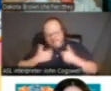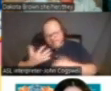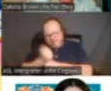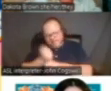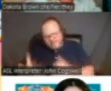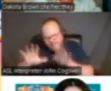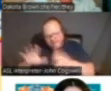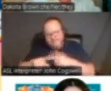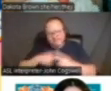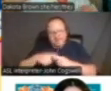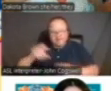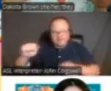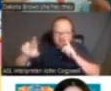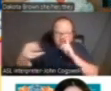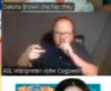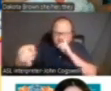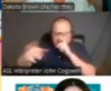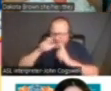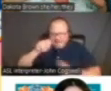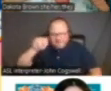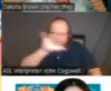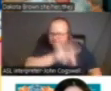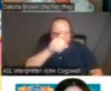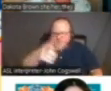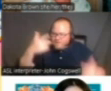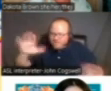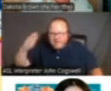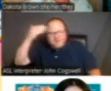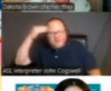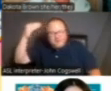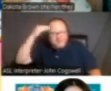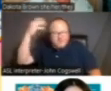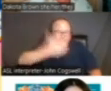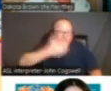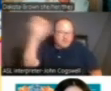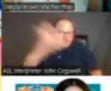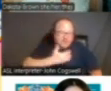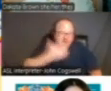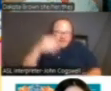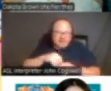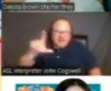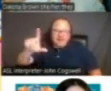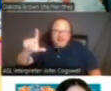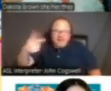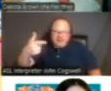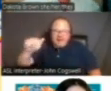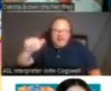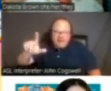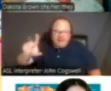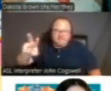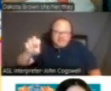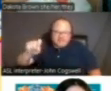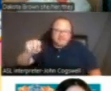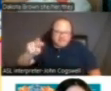great about Sarah is you didn't even need to pick one. You just already knew. It was in Galveston, Texas. And